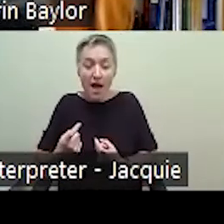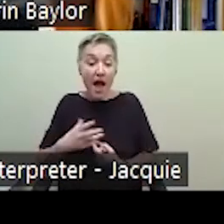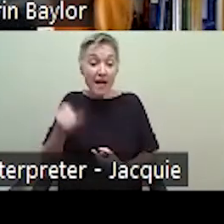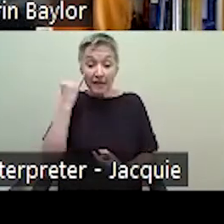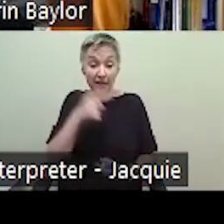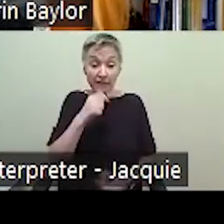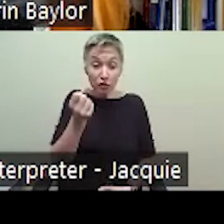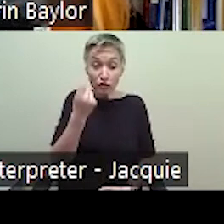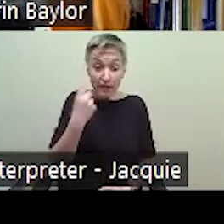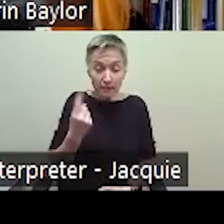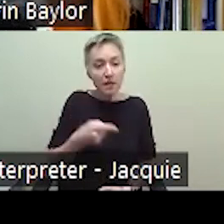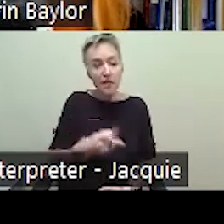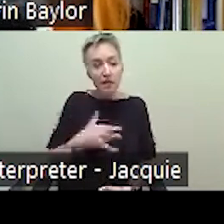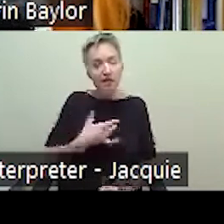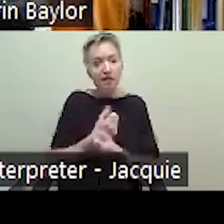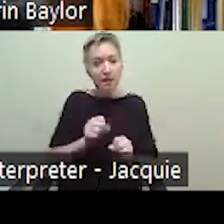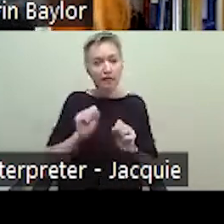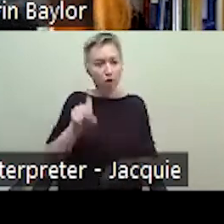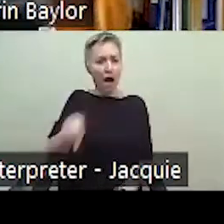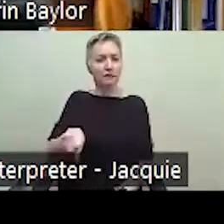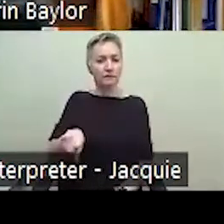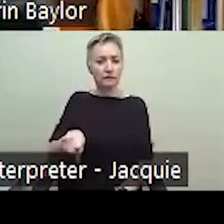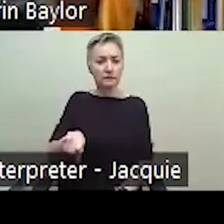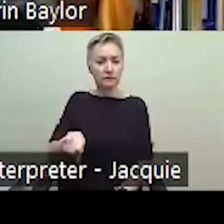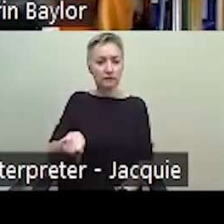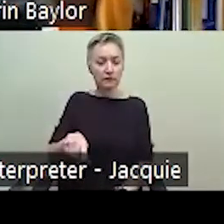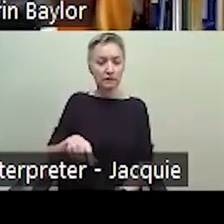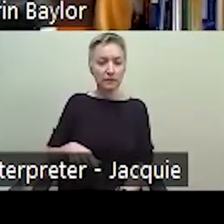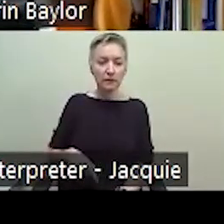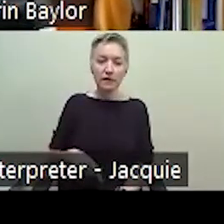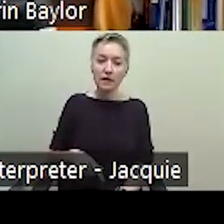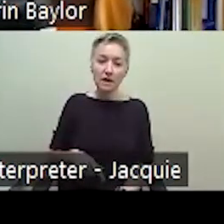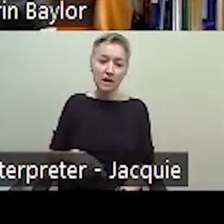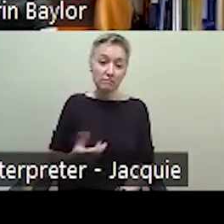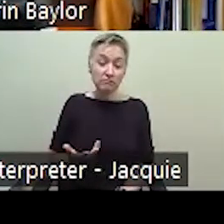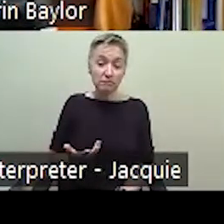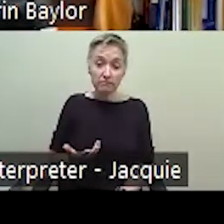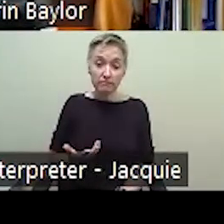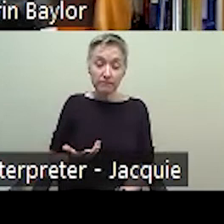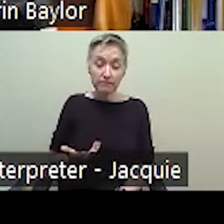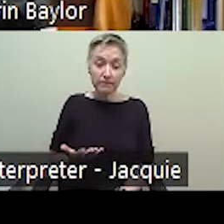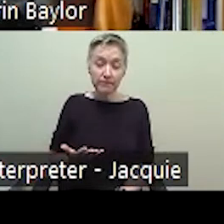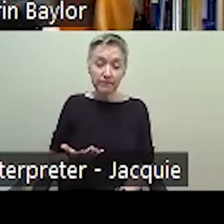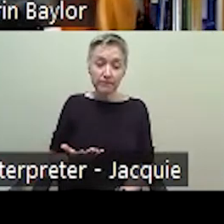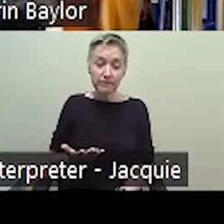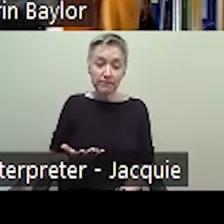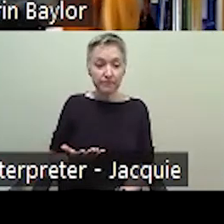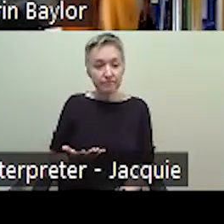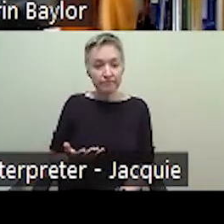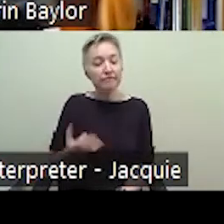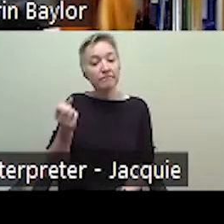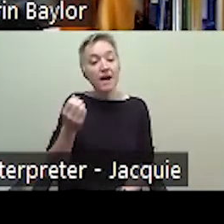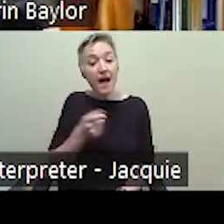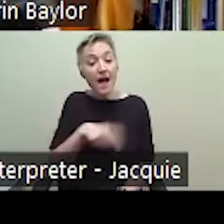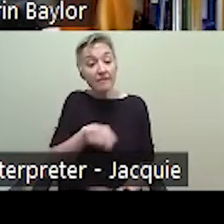and explore. Why maybe they came into, um, you know, the simulation,